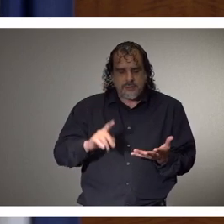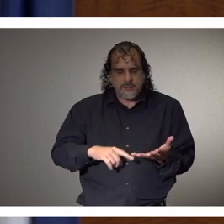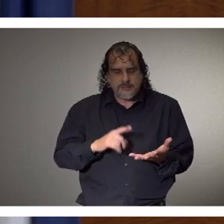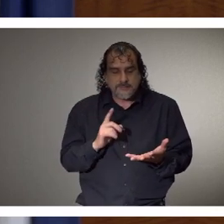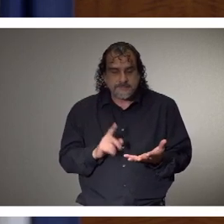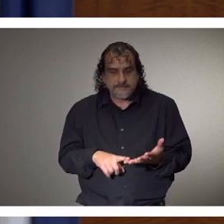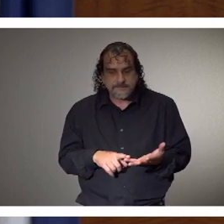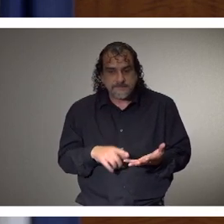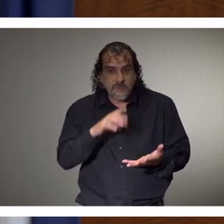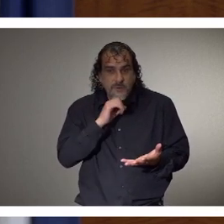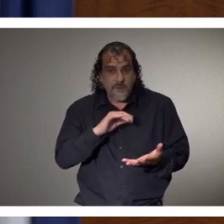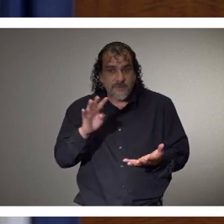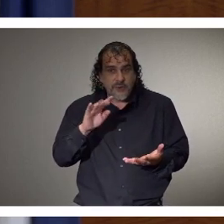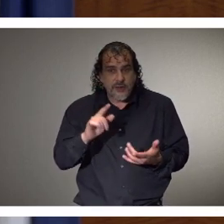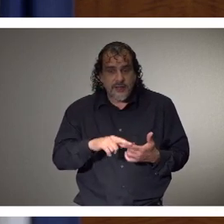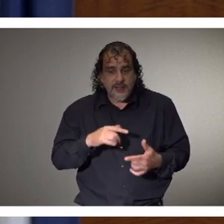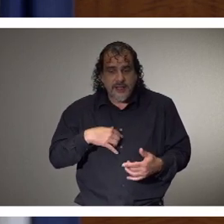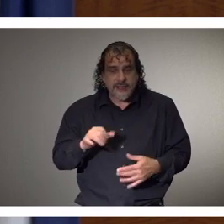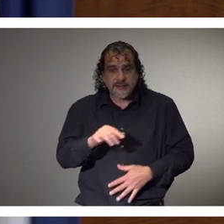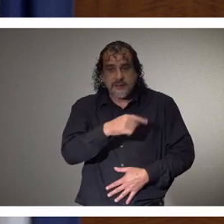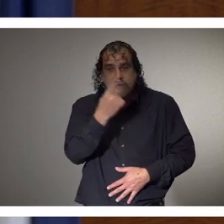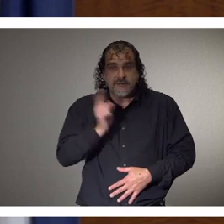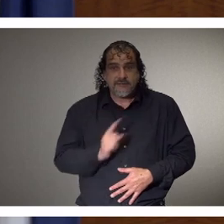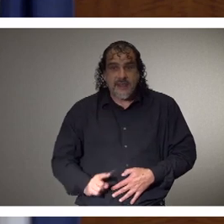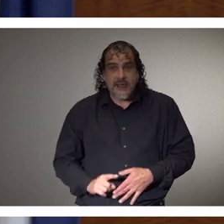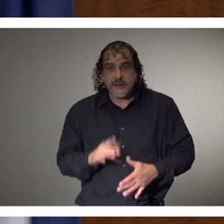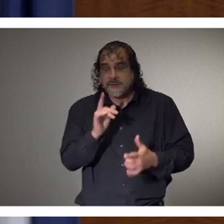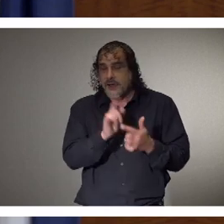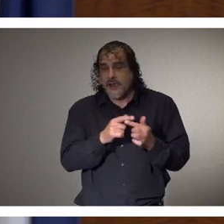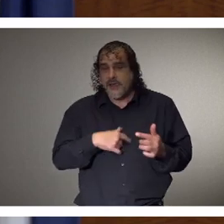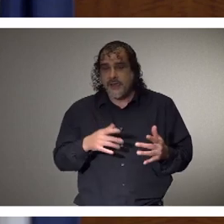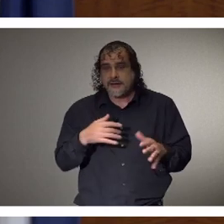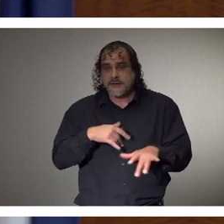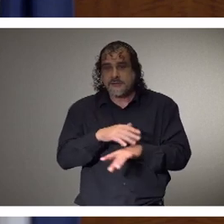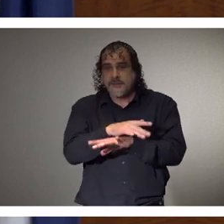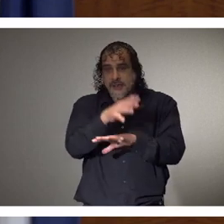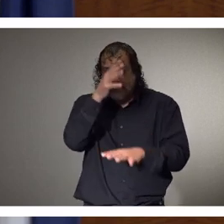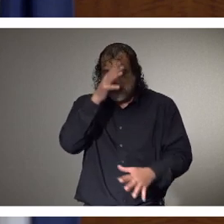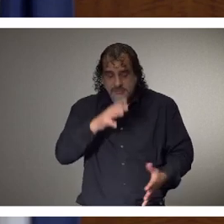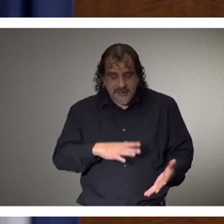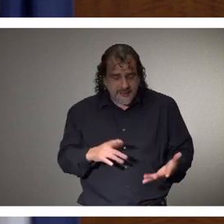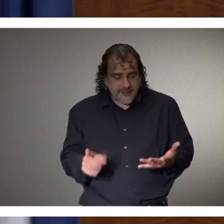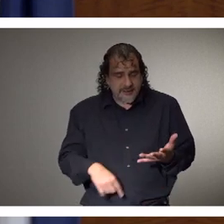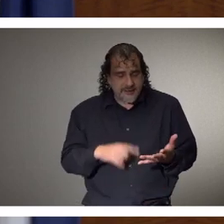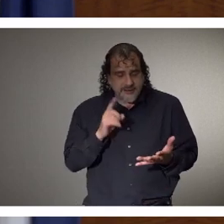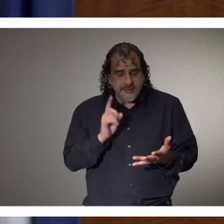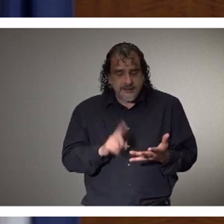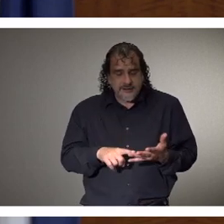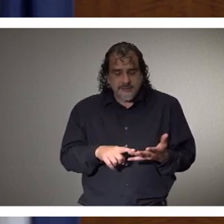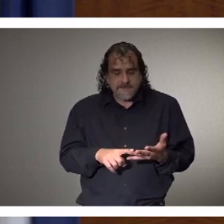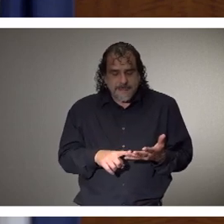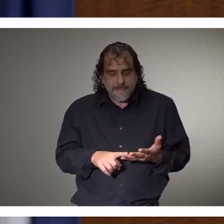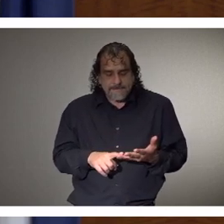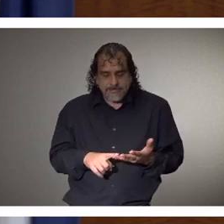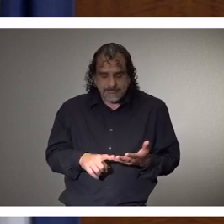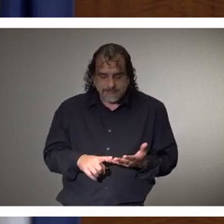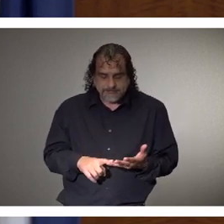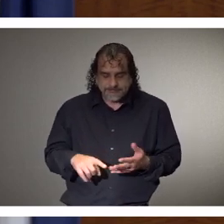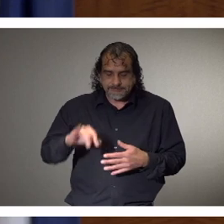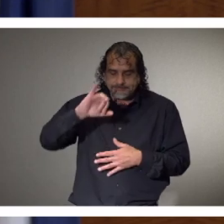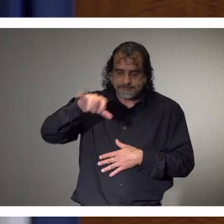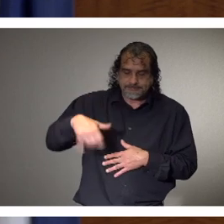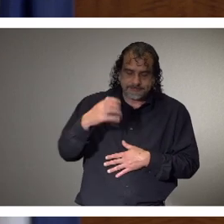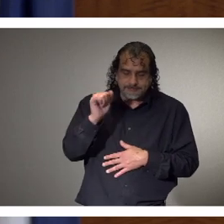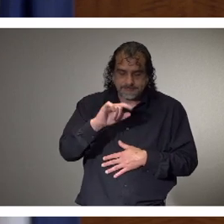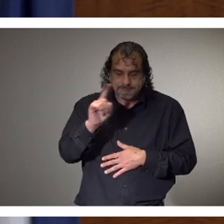and he loves The Flash and Spider-Man. Luke Allen loves playing outside with his brother, Hogan. Jazlyn Ross